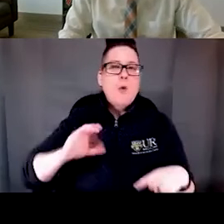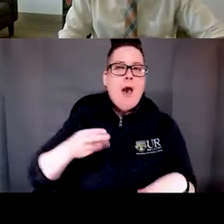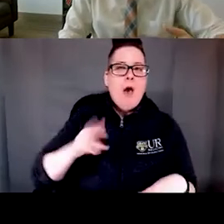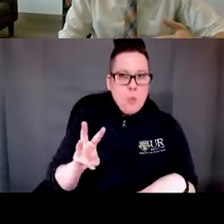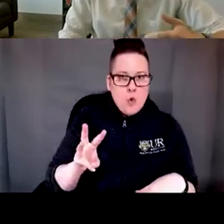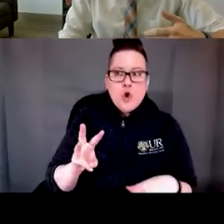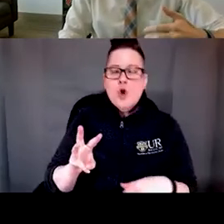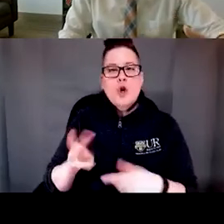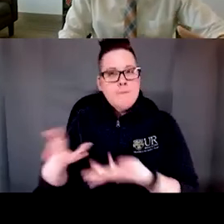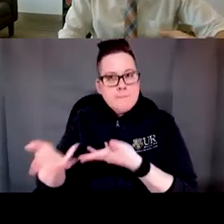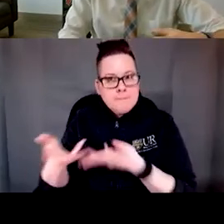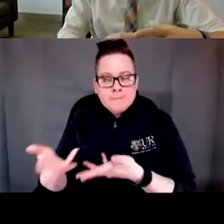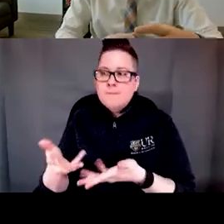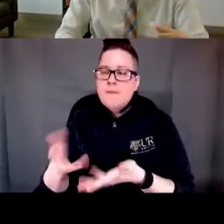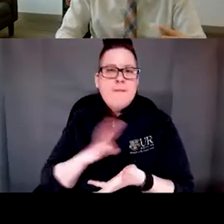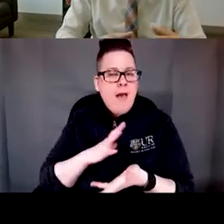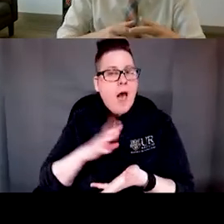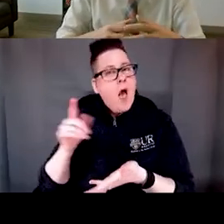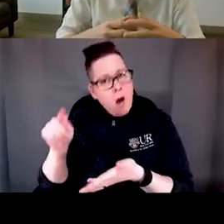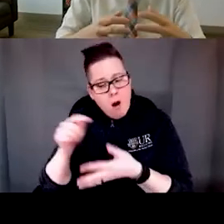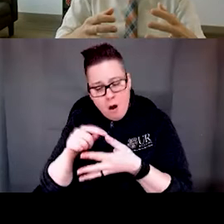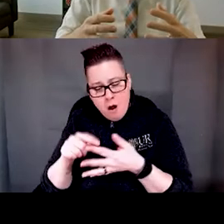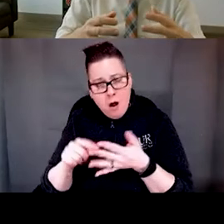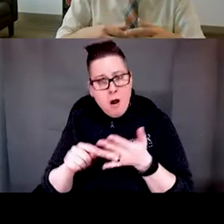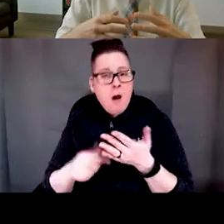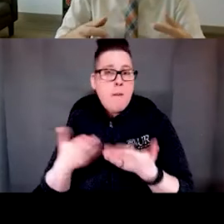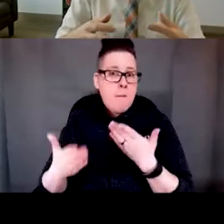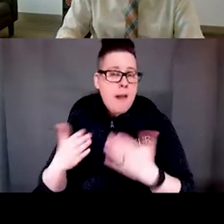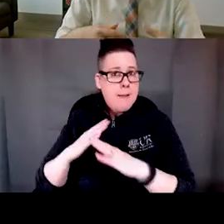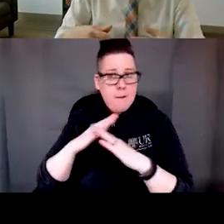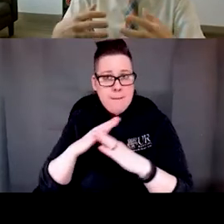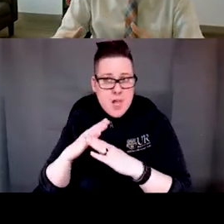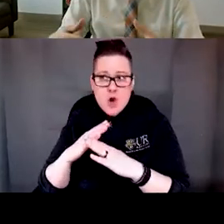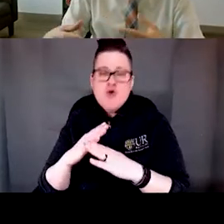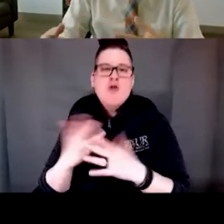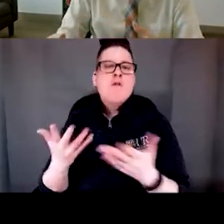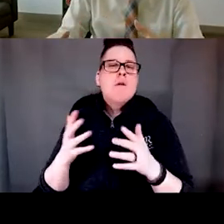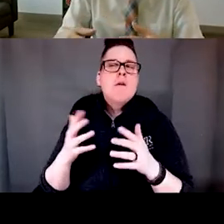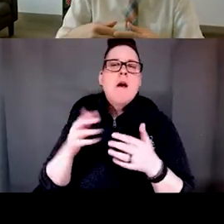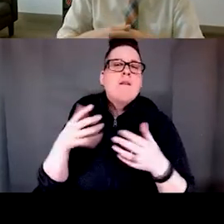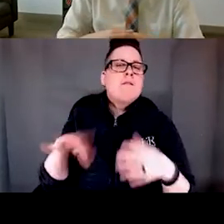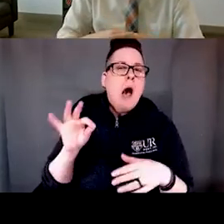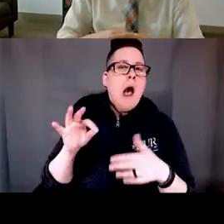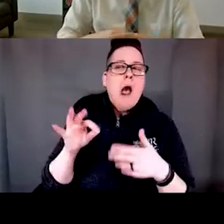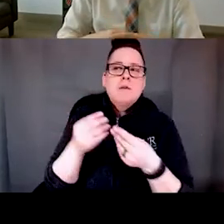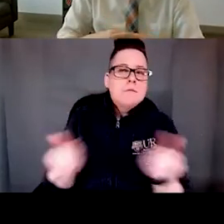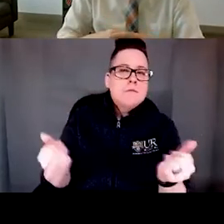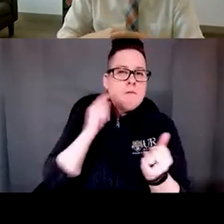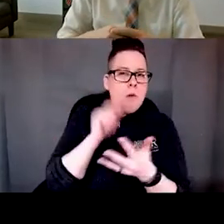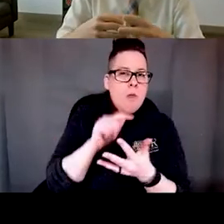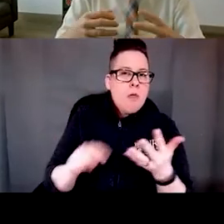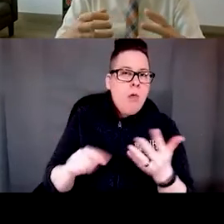individual in problem solving to identify potential obstacles to engaging in the